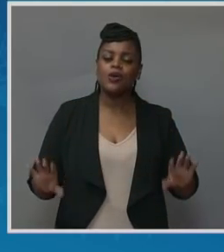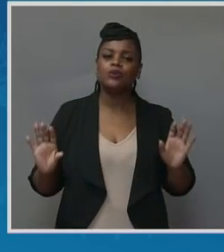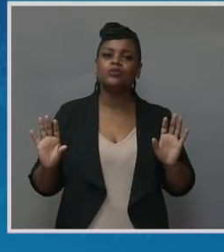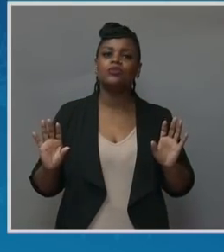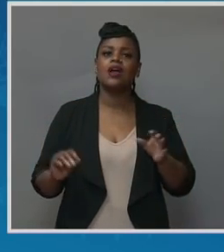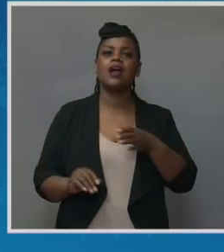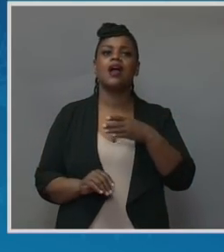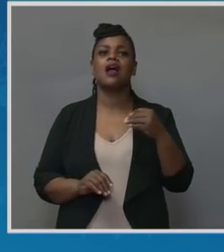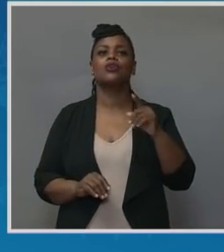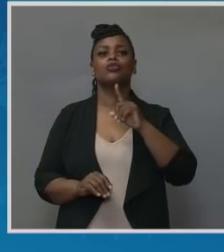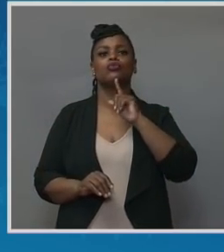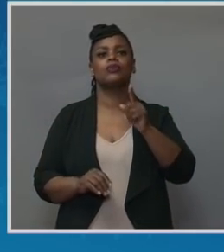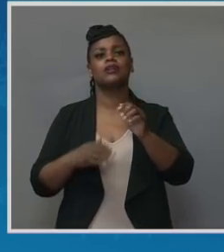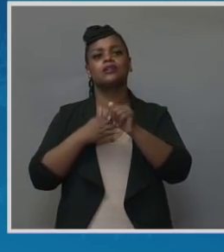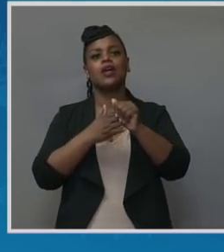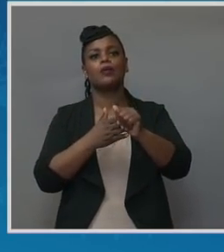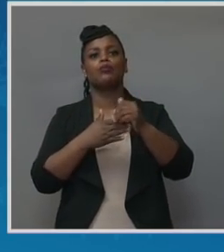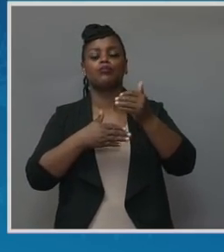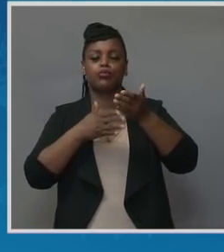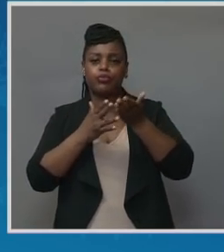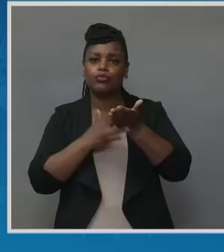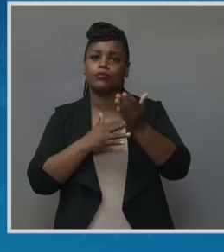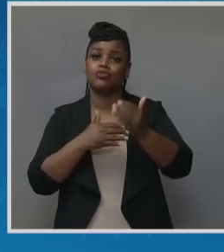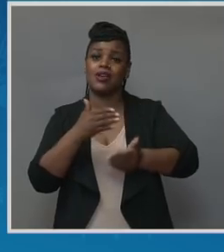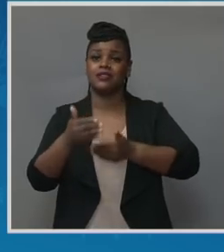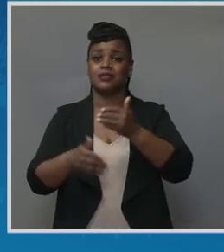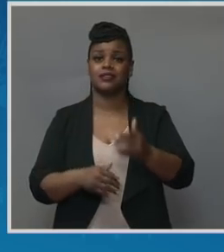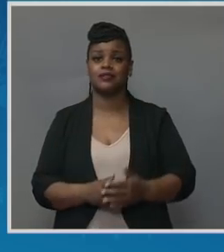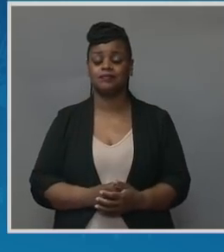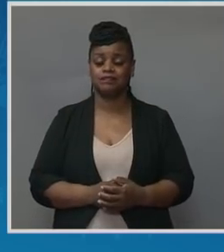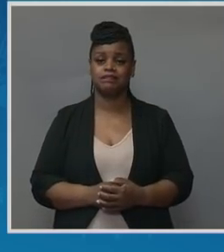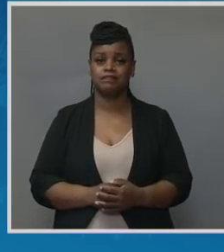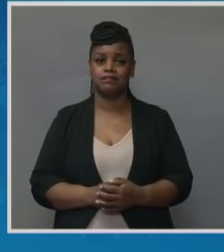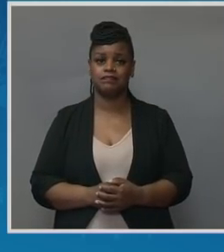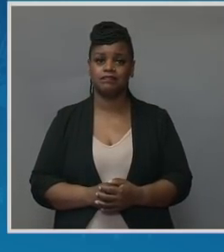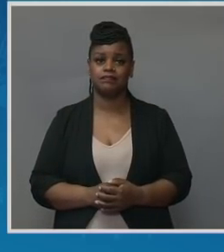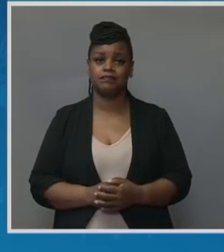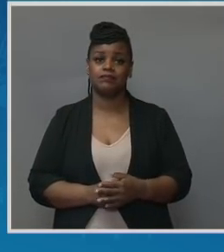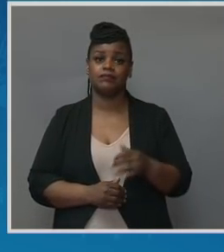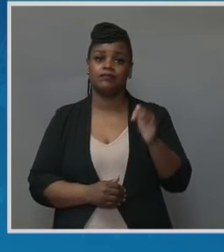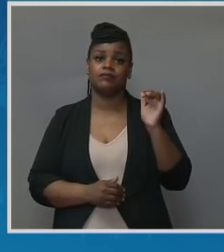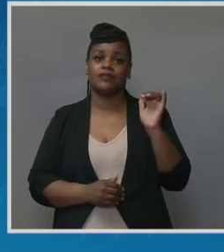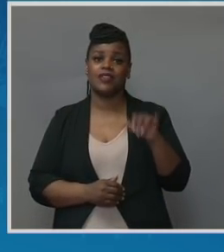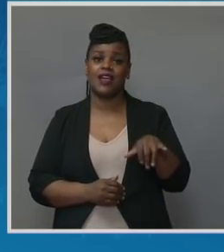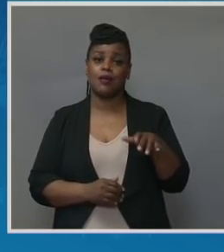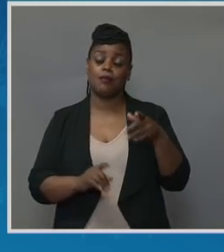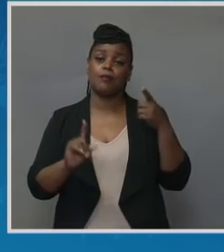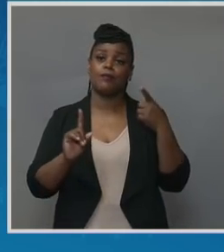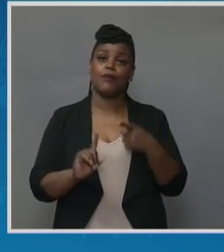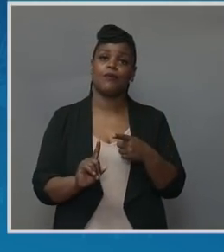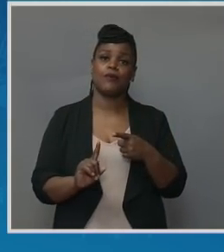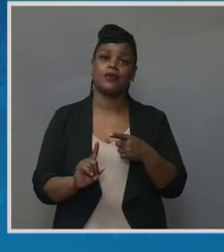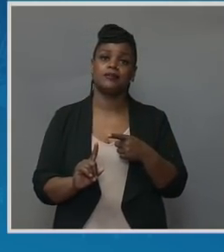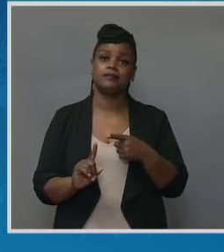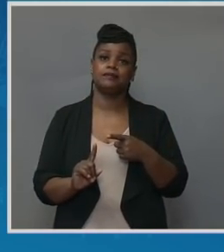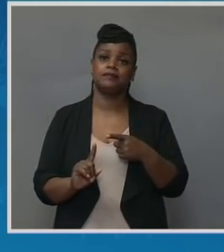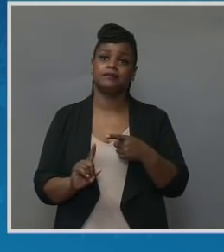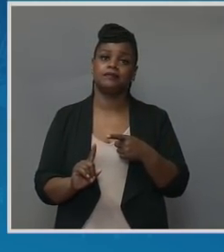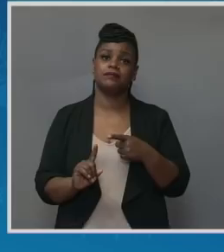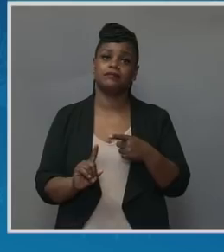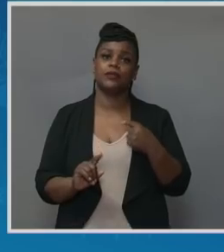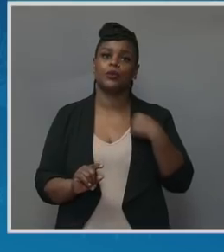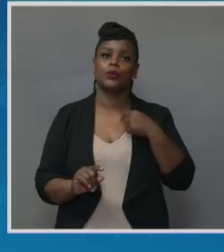process pre-COVID. At this point, we're doing our doula